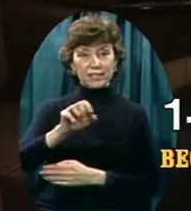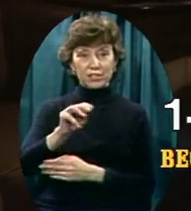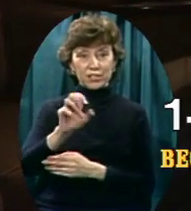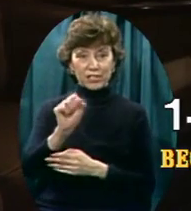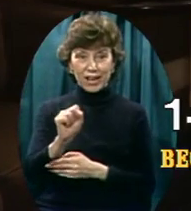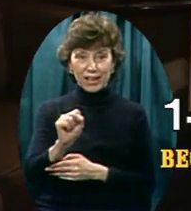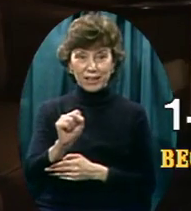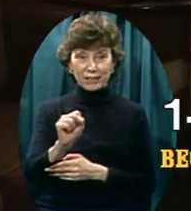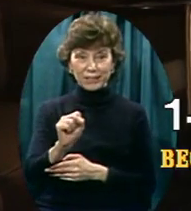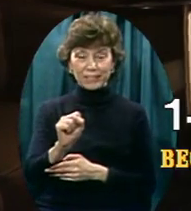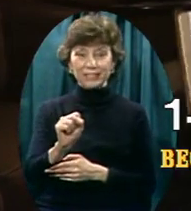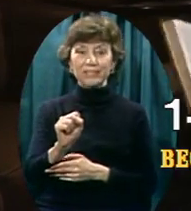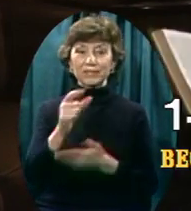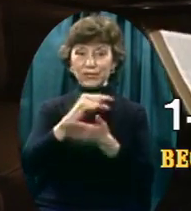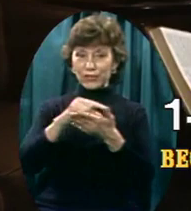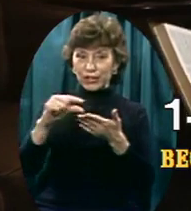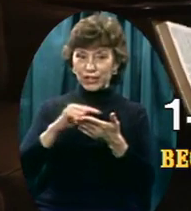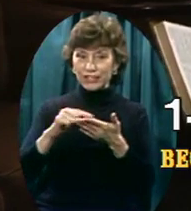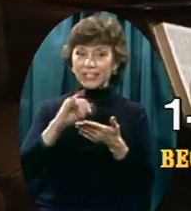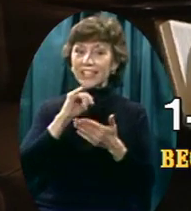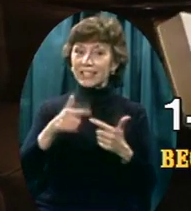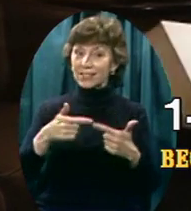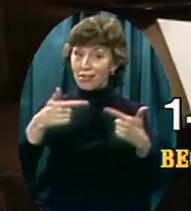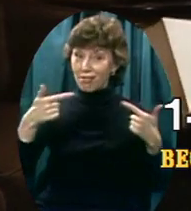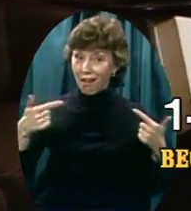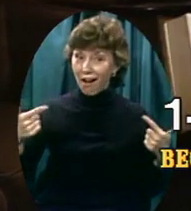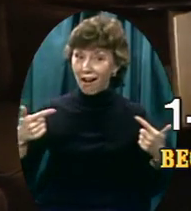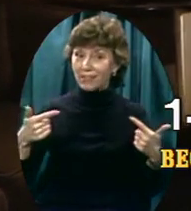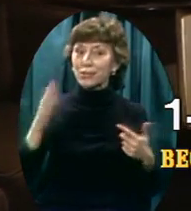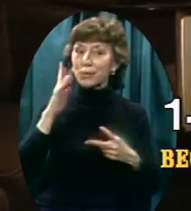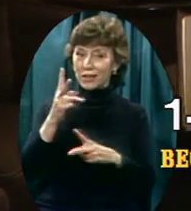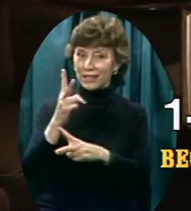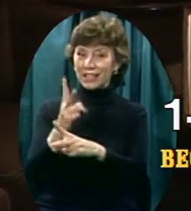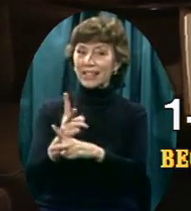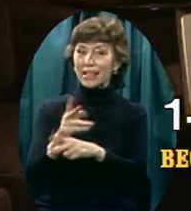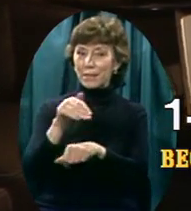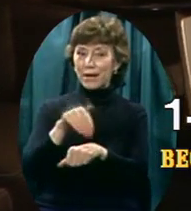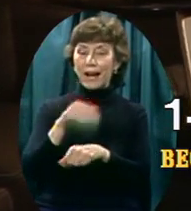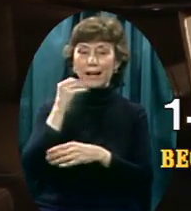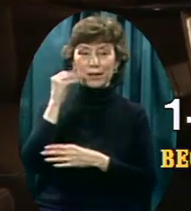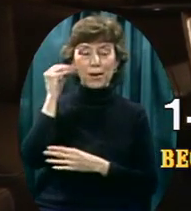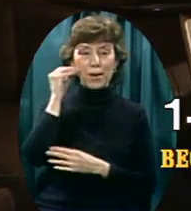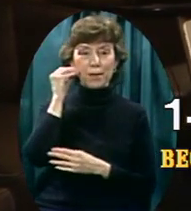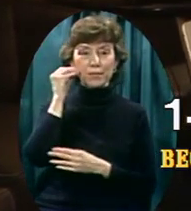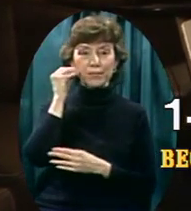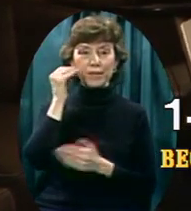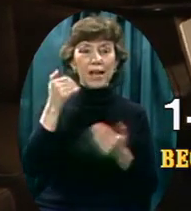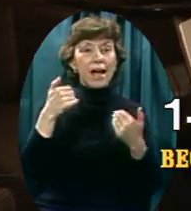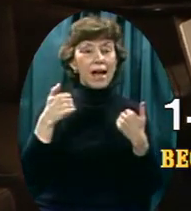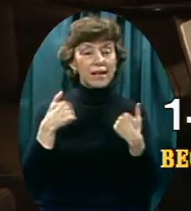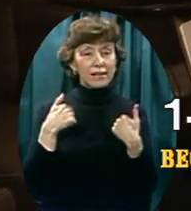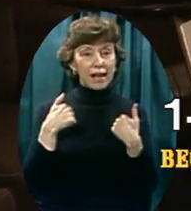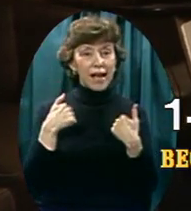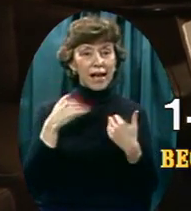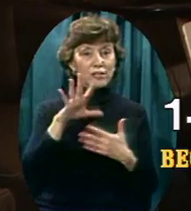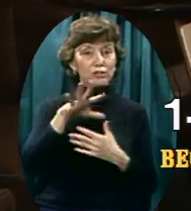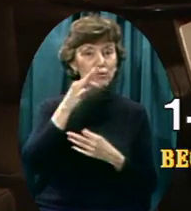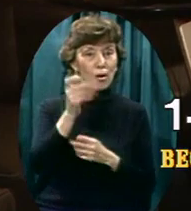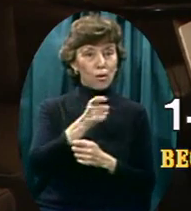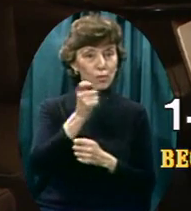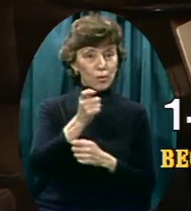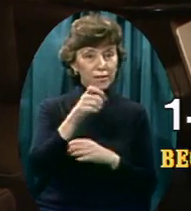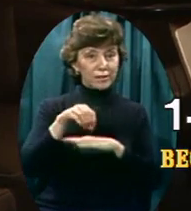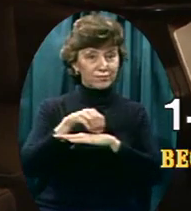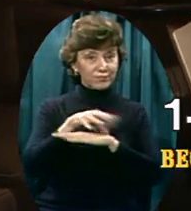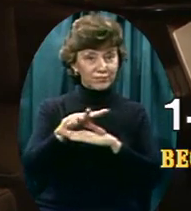the way It's too large To take to church with you It is a family Bible You'll keep it at home Besides having Treasure path to soul winning To help you become a